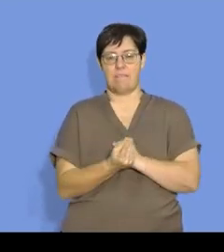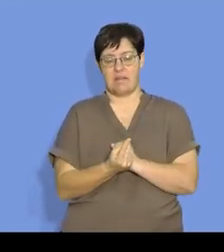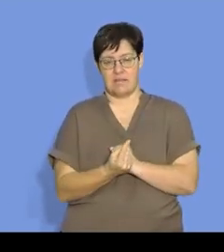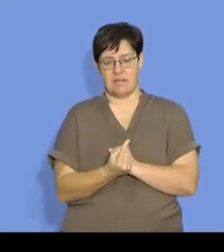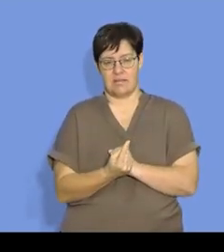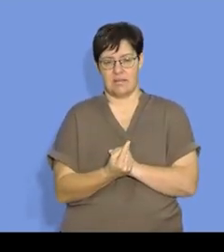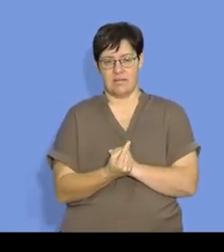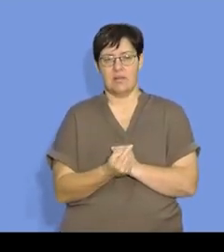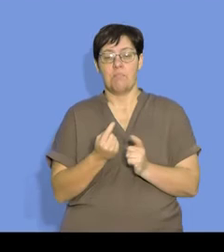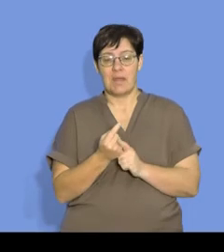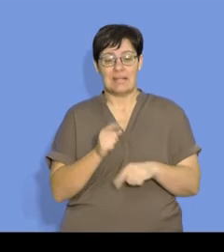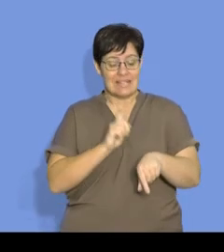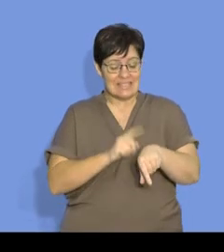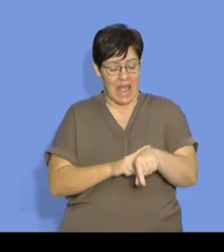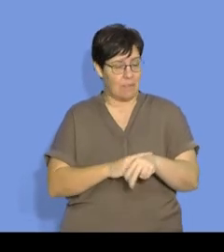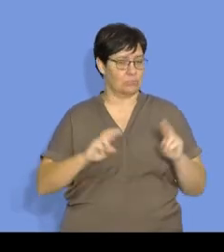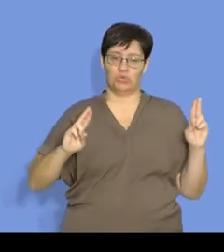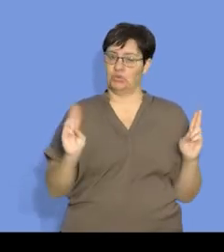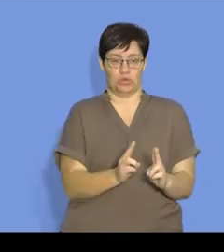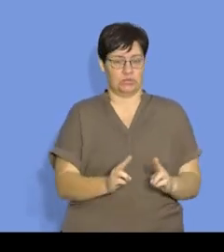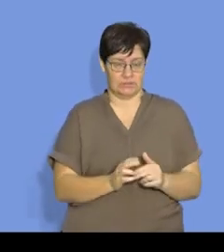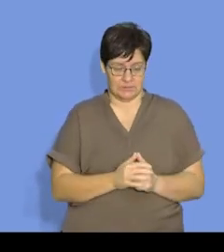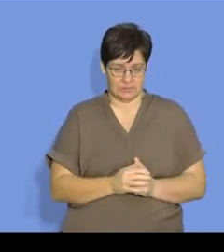it happened over a shorter time.